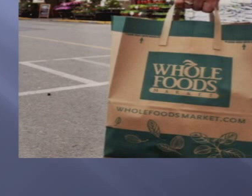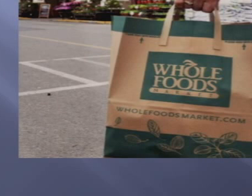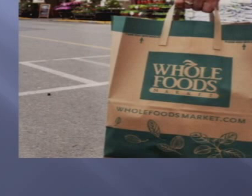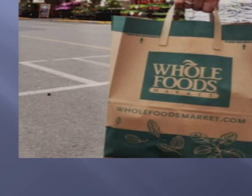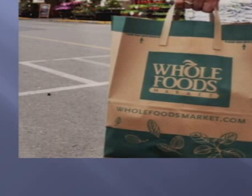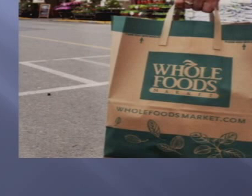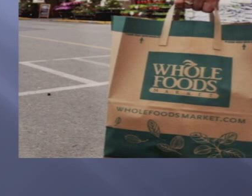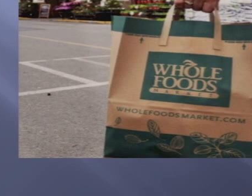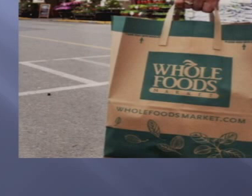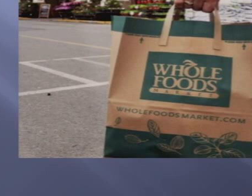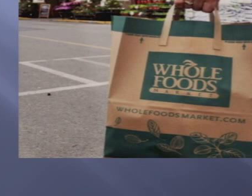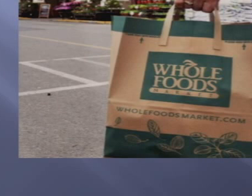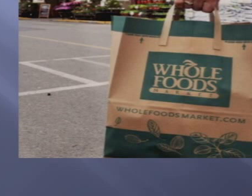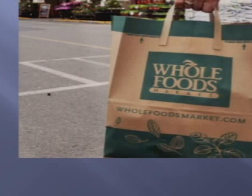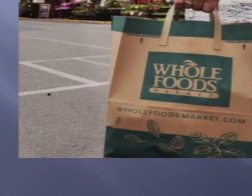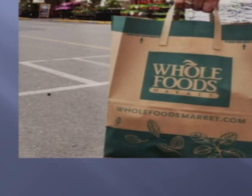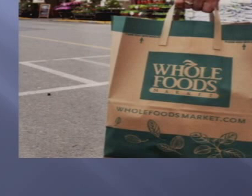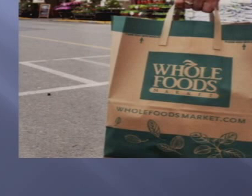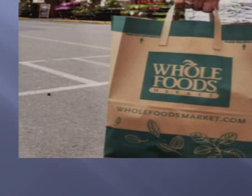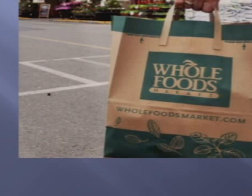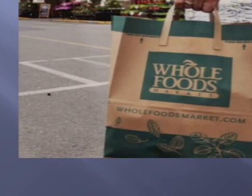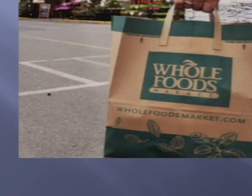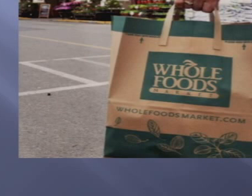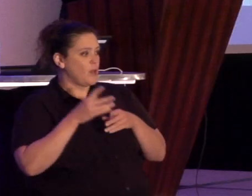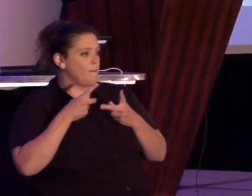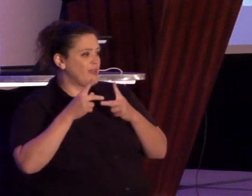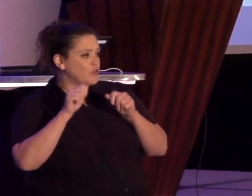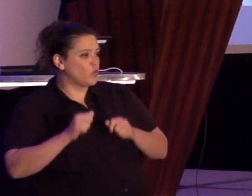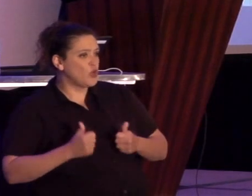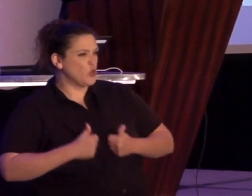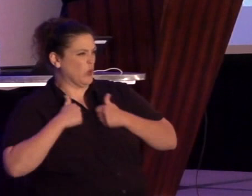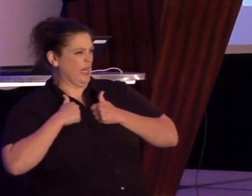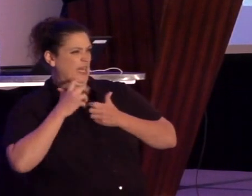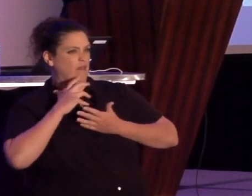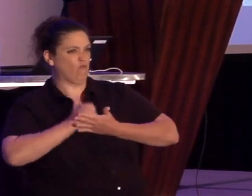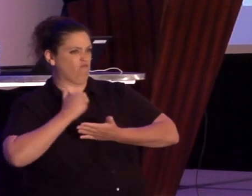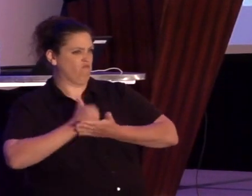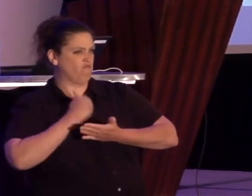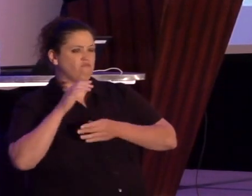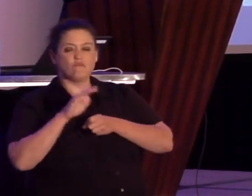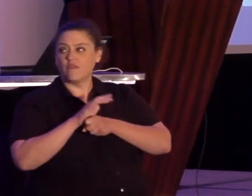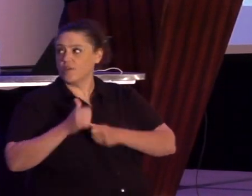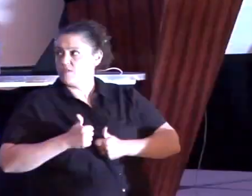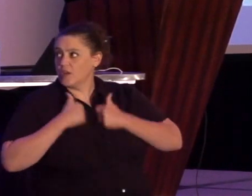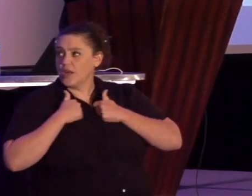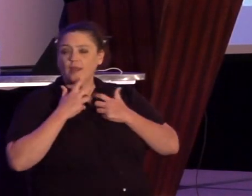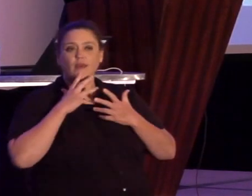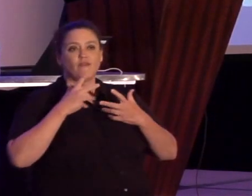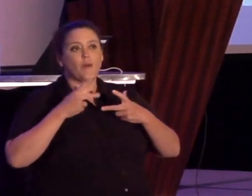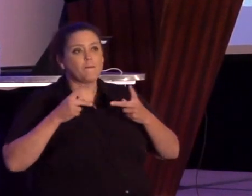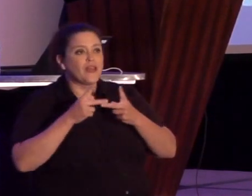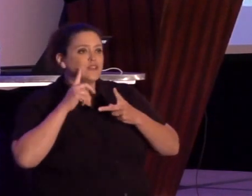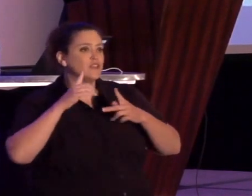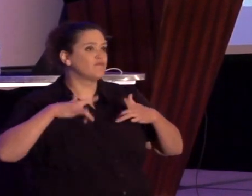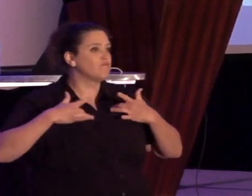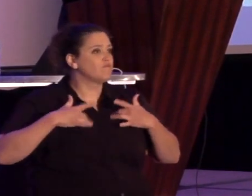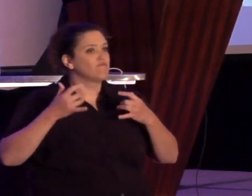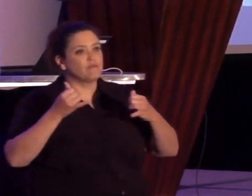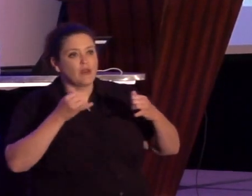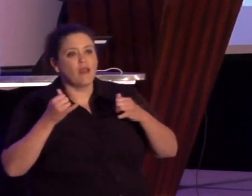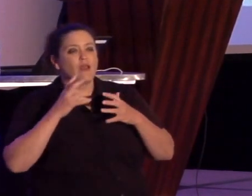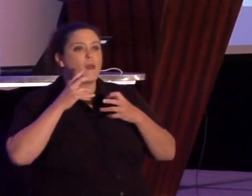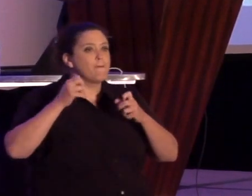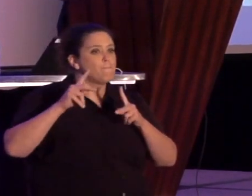foods, living wage job centers, recreational spaces, green spaces, and park spaces